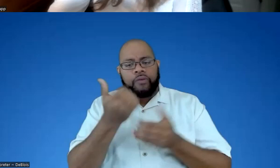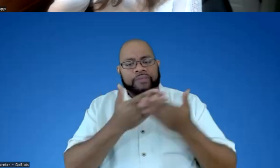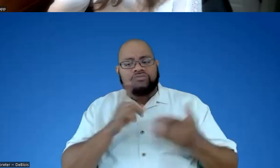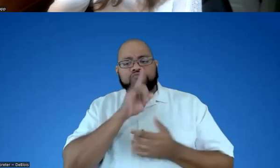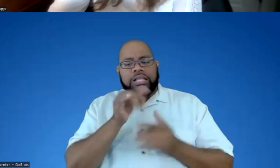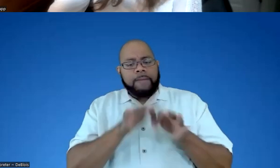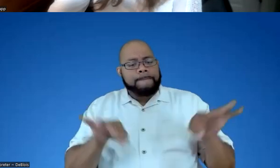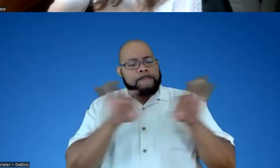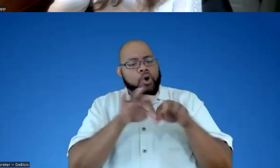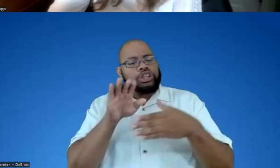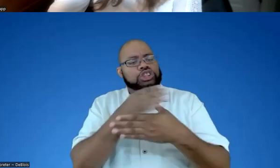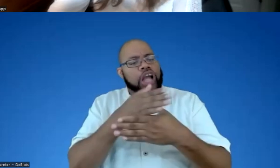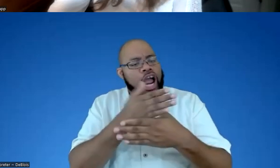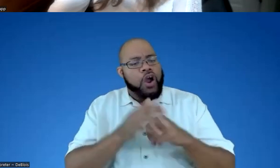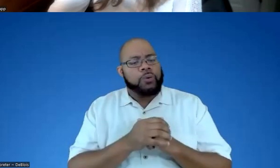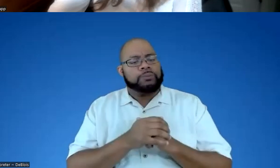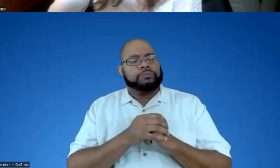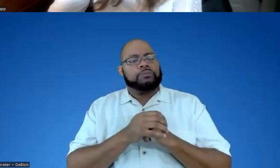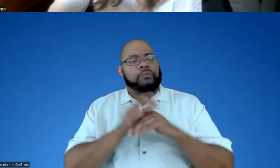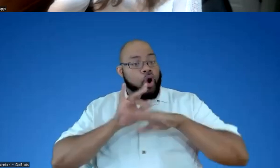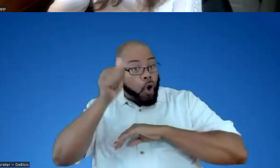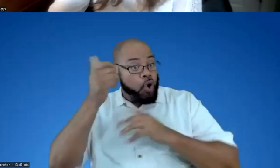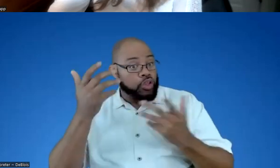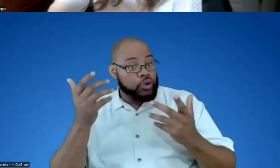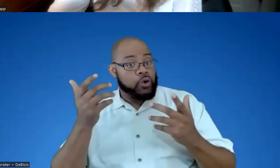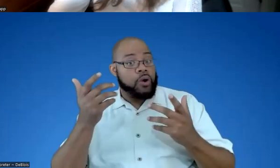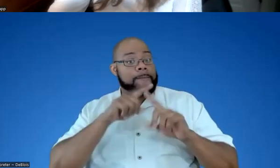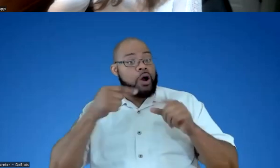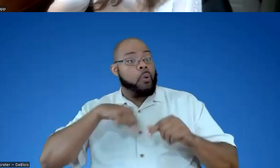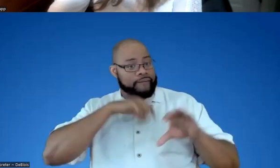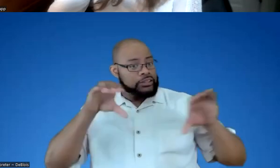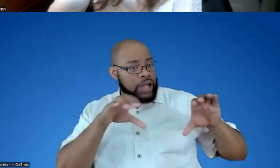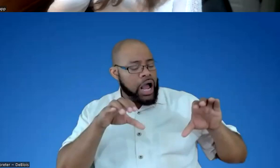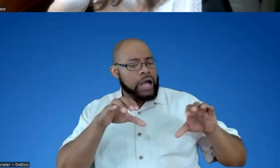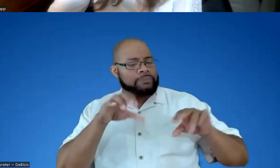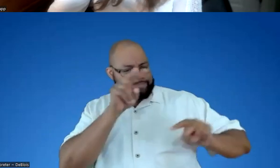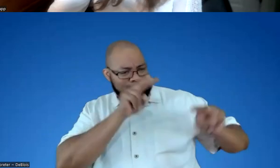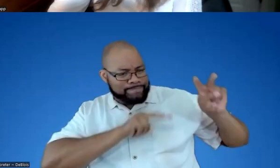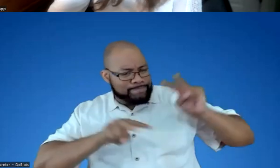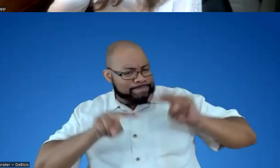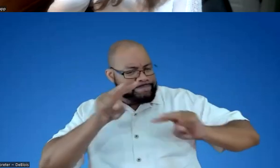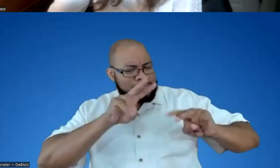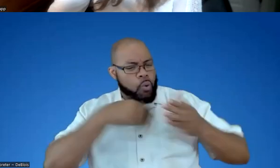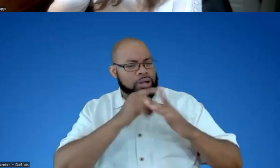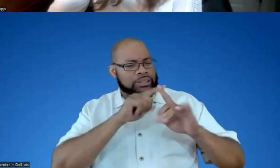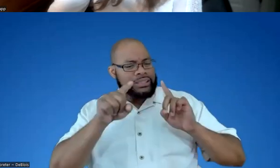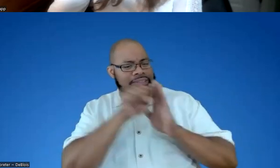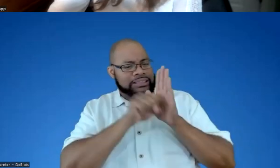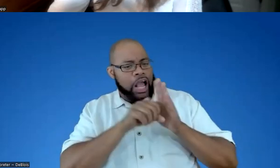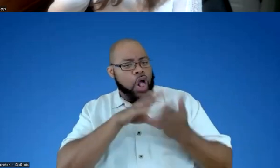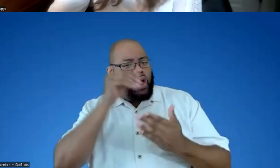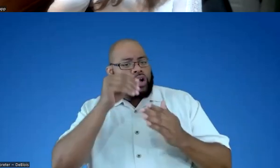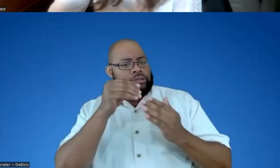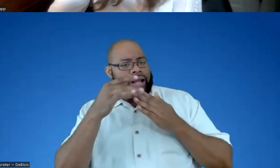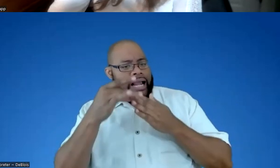really important to share. We didn't earlier, but we have done a look at all of the state's early learning guidelines to really